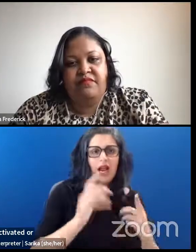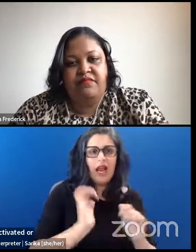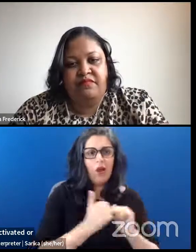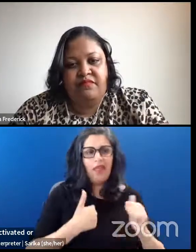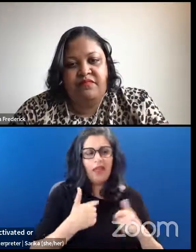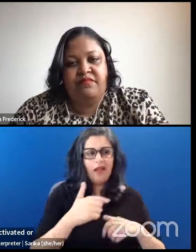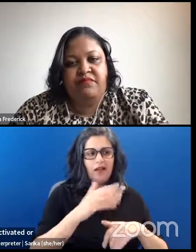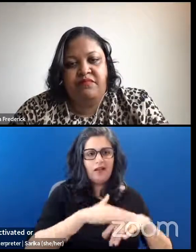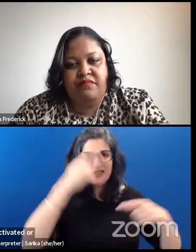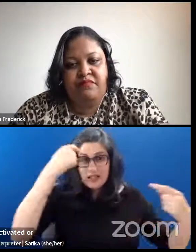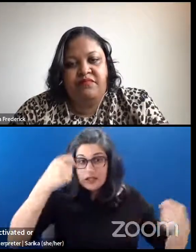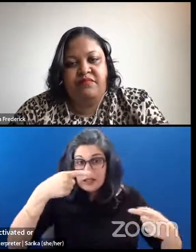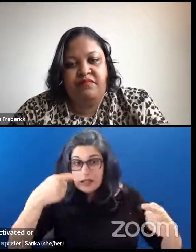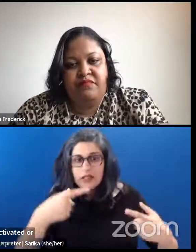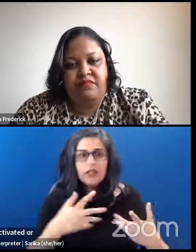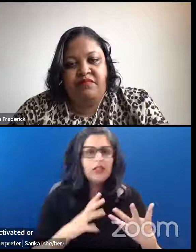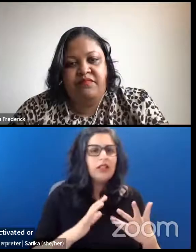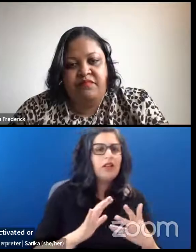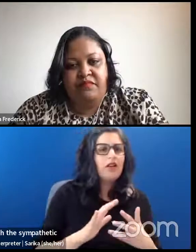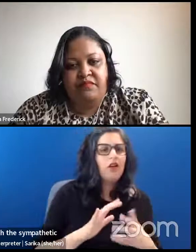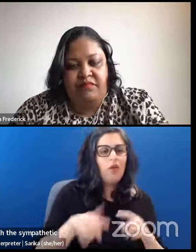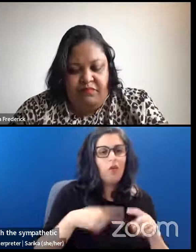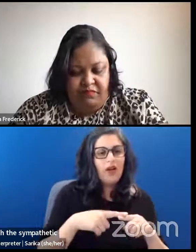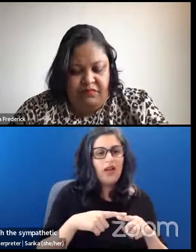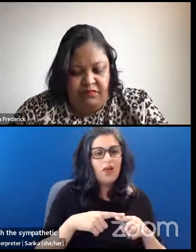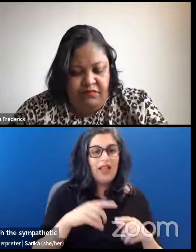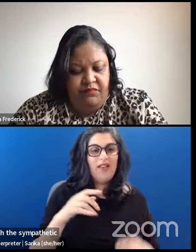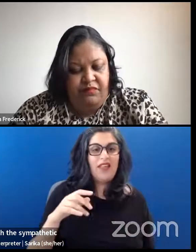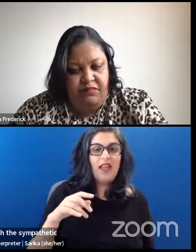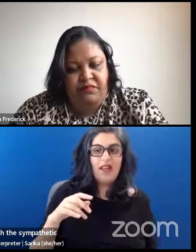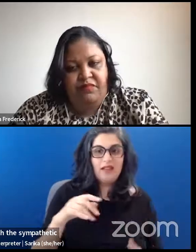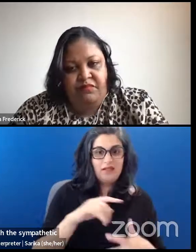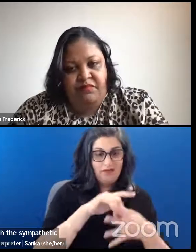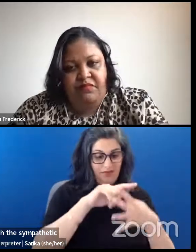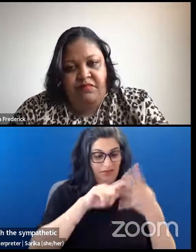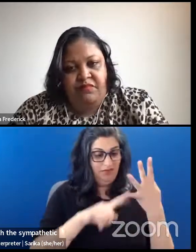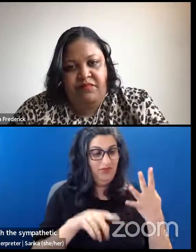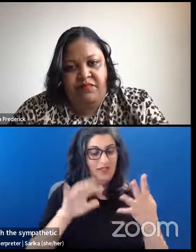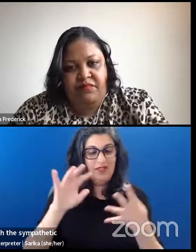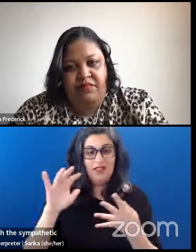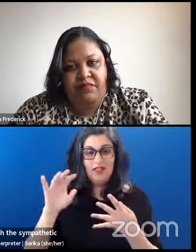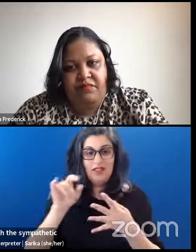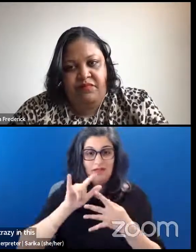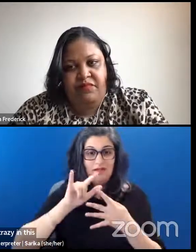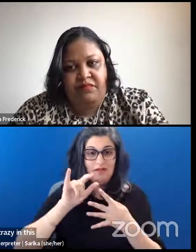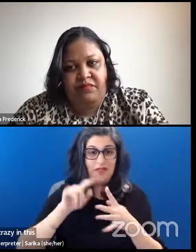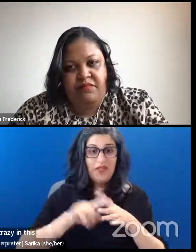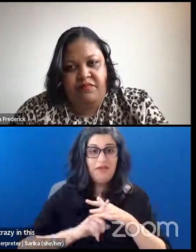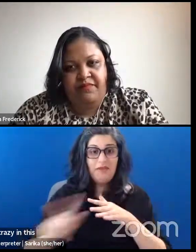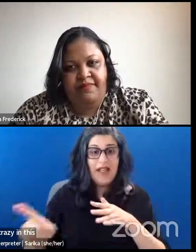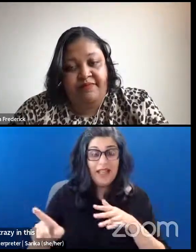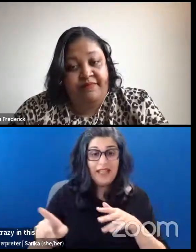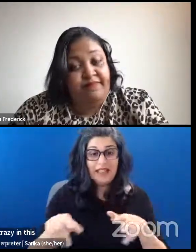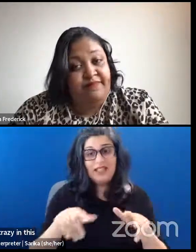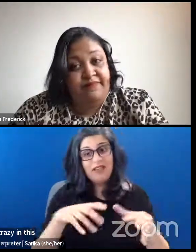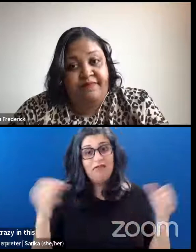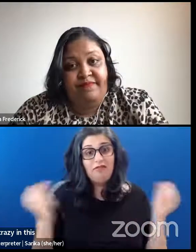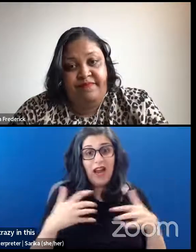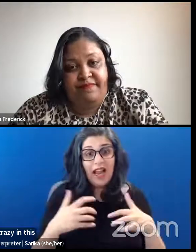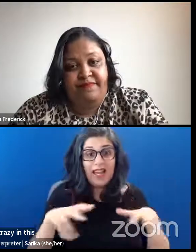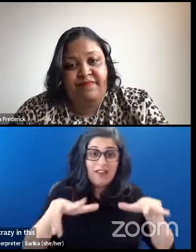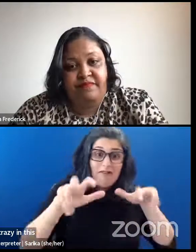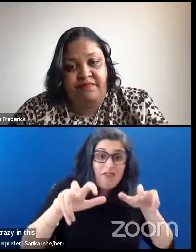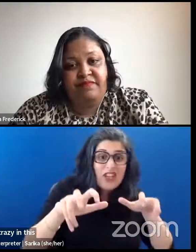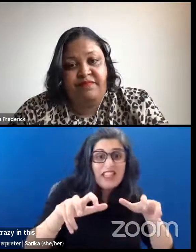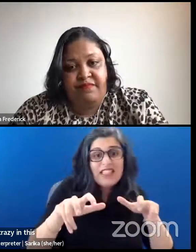kind of going crazy in this fight, flight, freeze mode, which is really effective if, you know, a bus is barreling towards you and you got to run away or